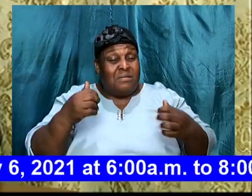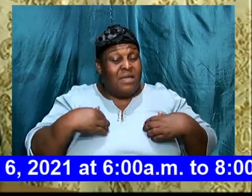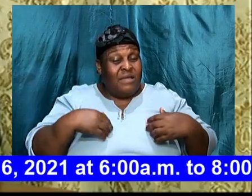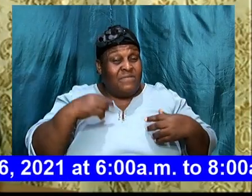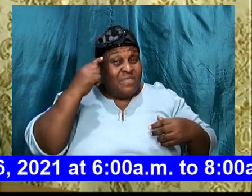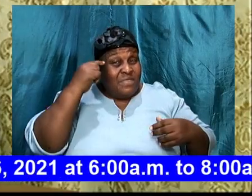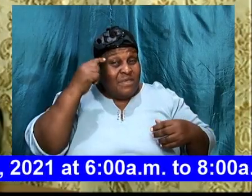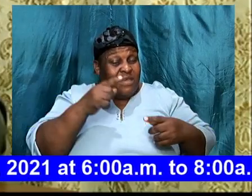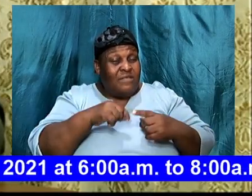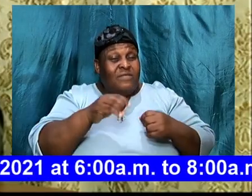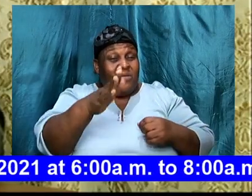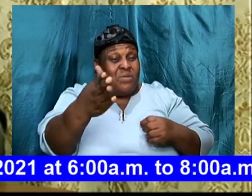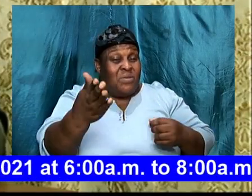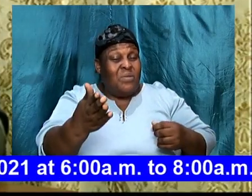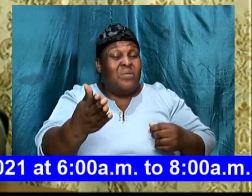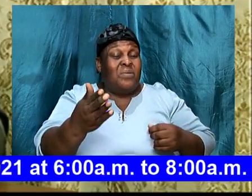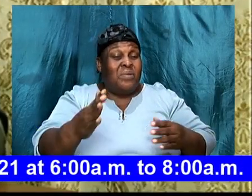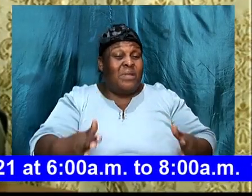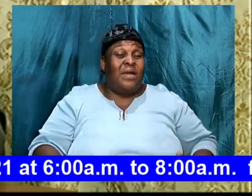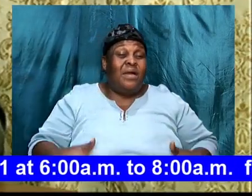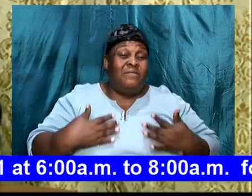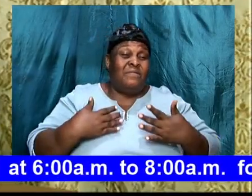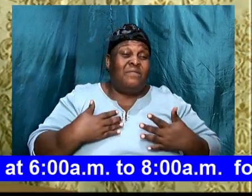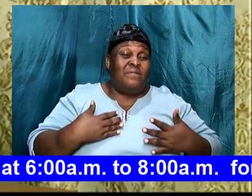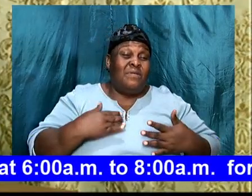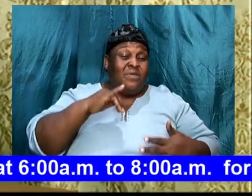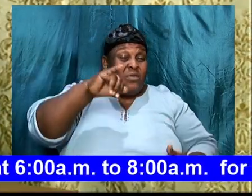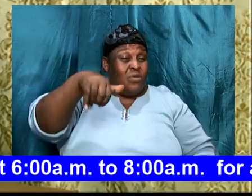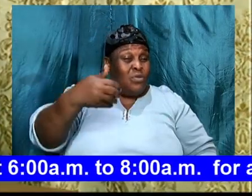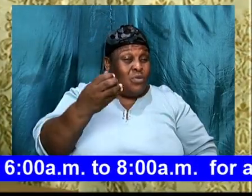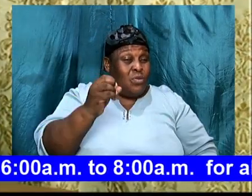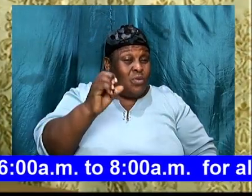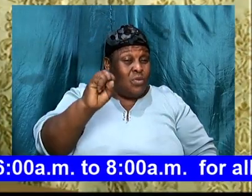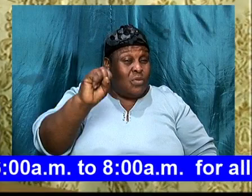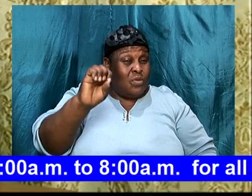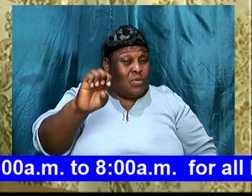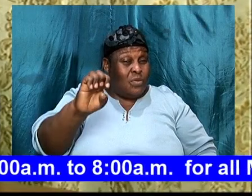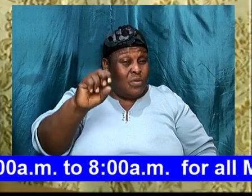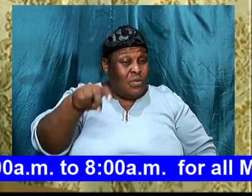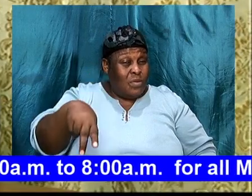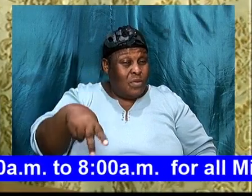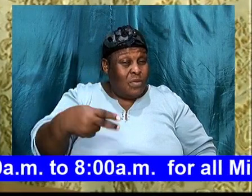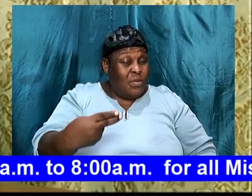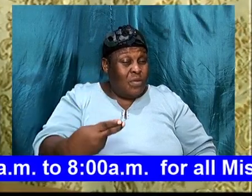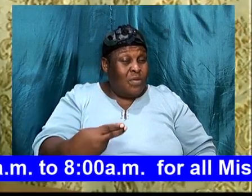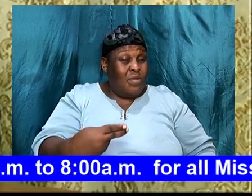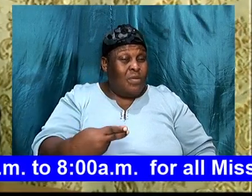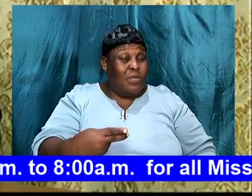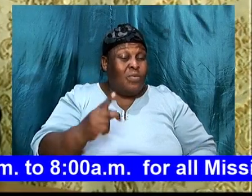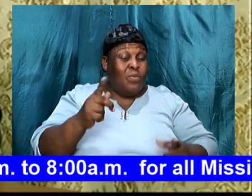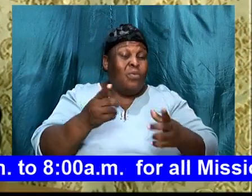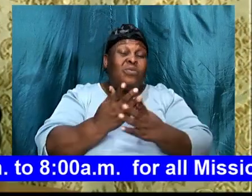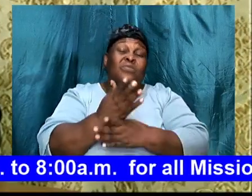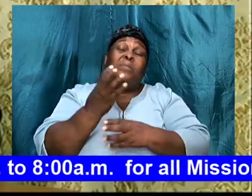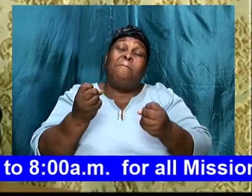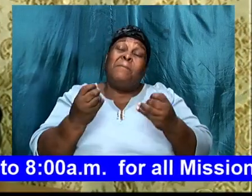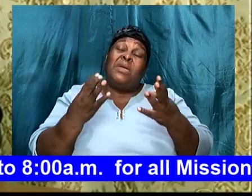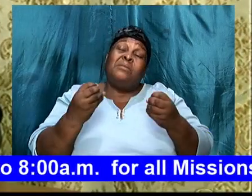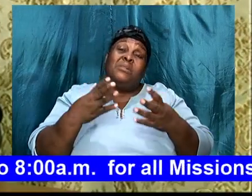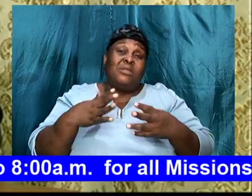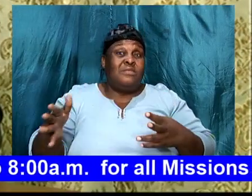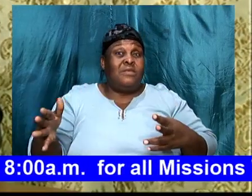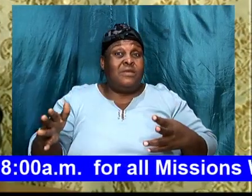We mentioned, that Joseph, Joseph went, through many things. And at the end of the day, Joseph became,